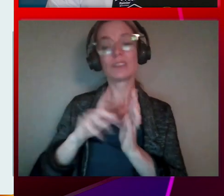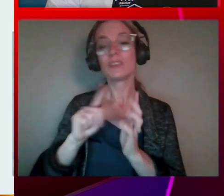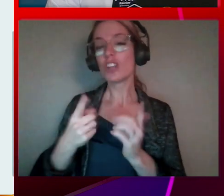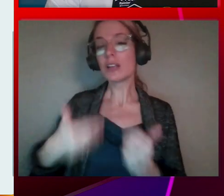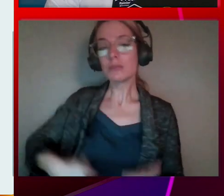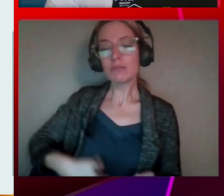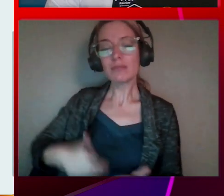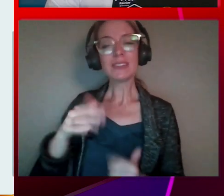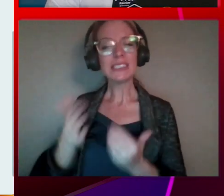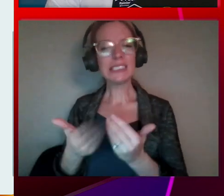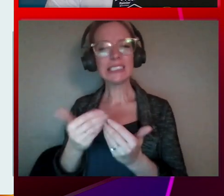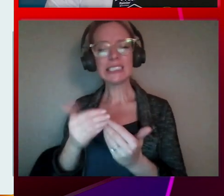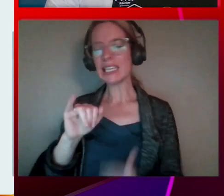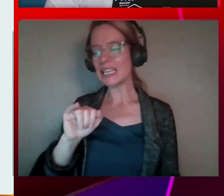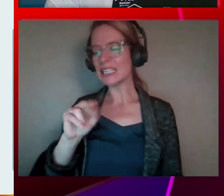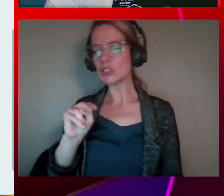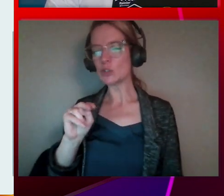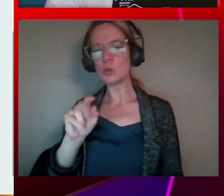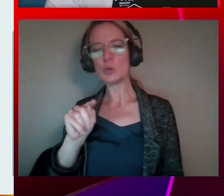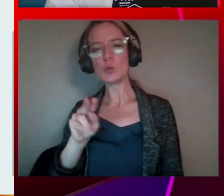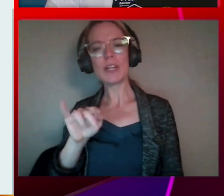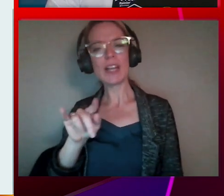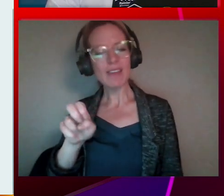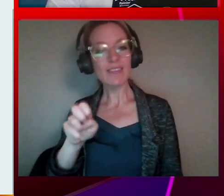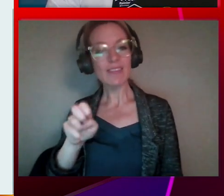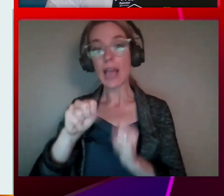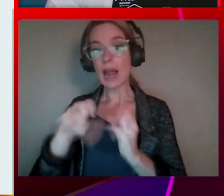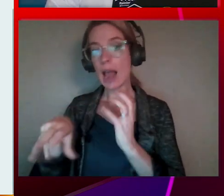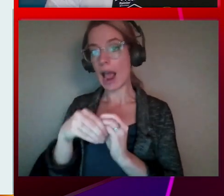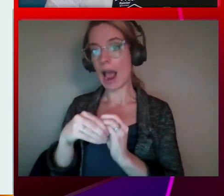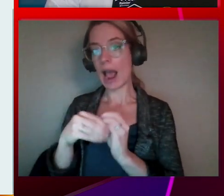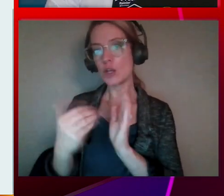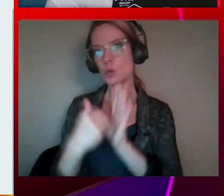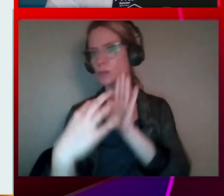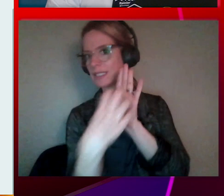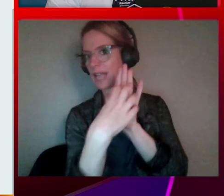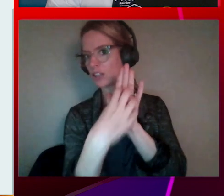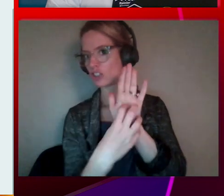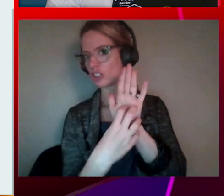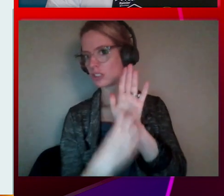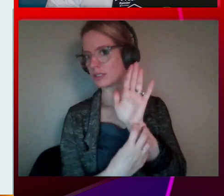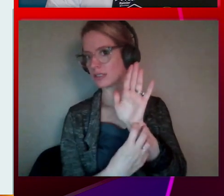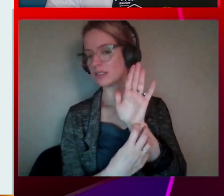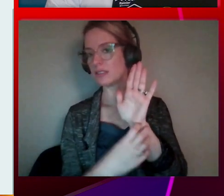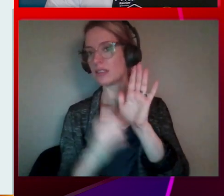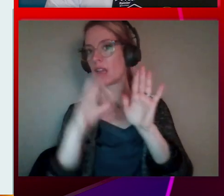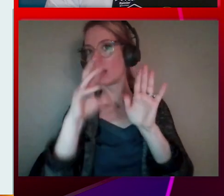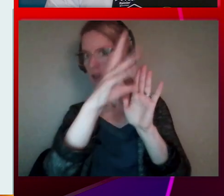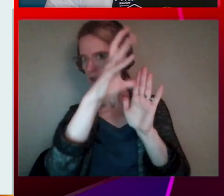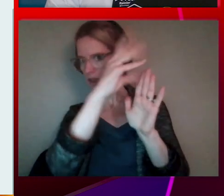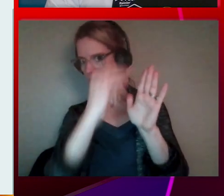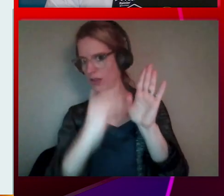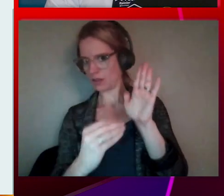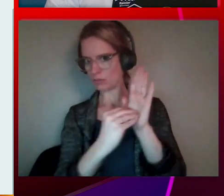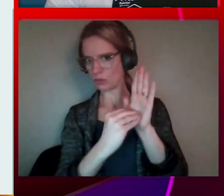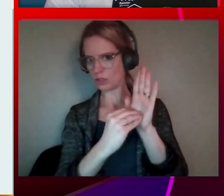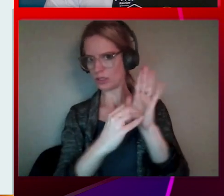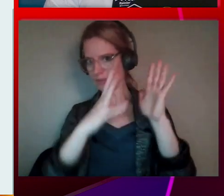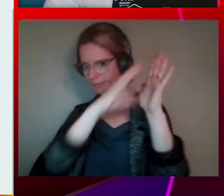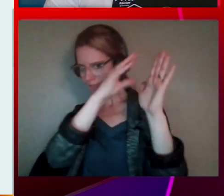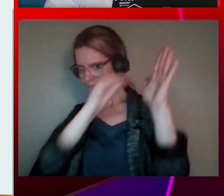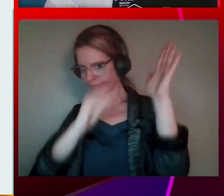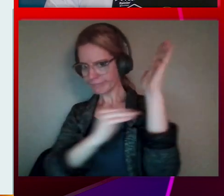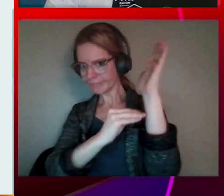sections. You can then drag objects in. And as easy as that, I have told the system,